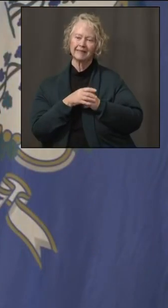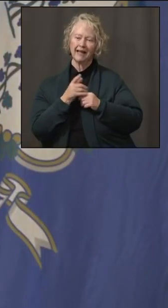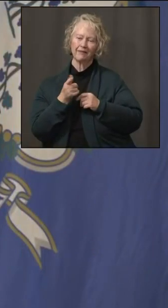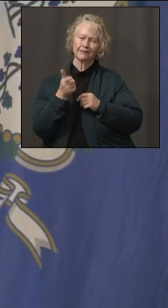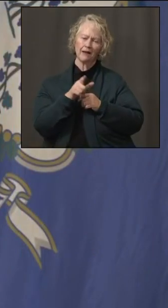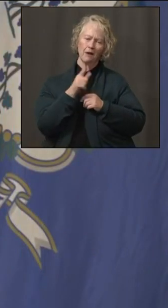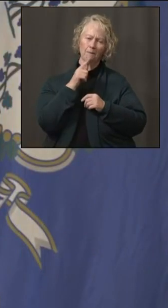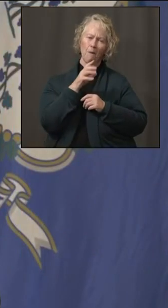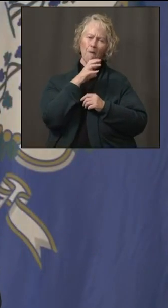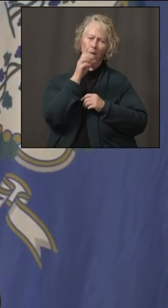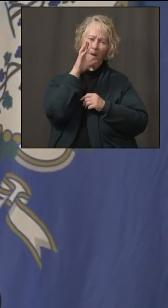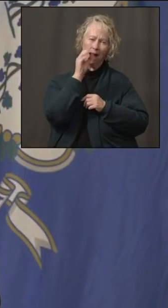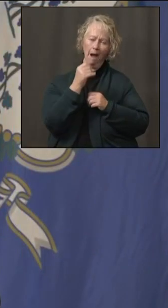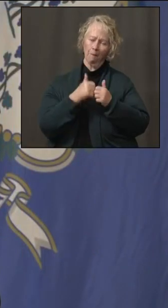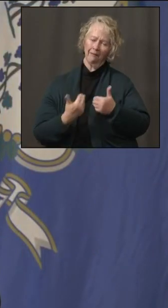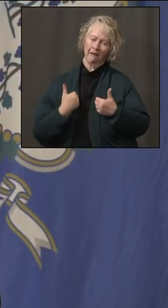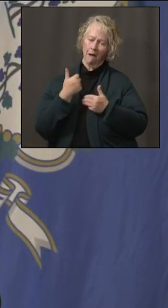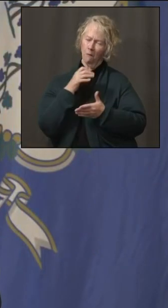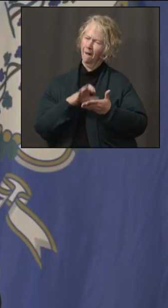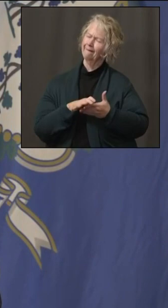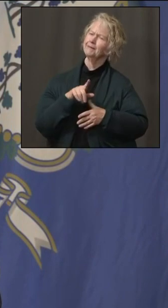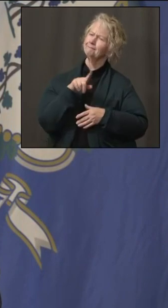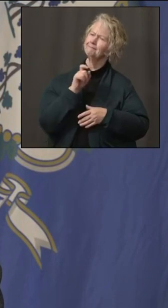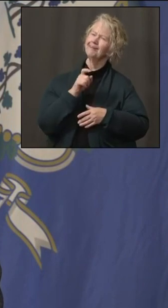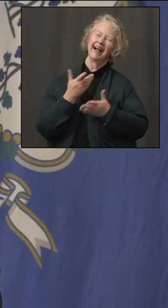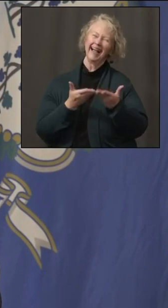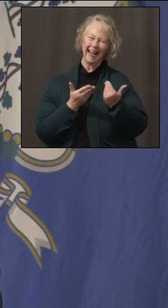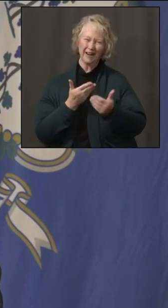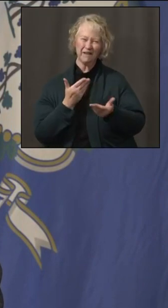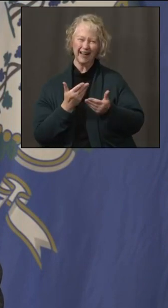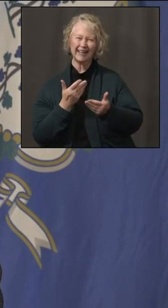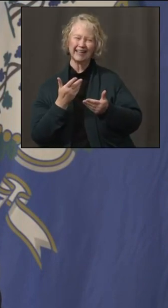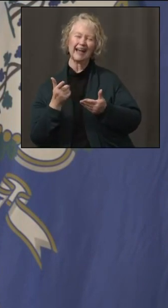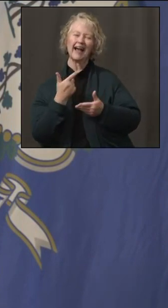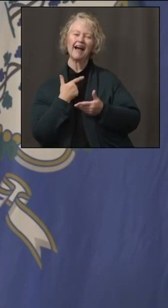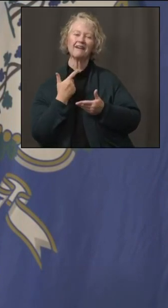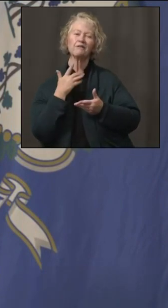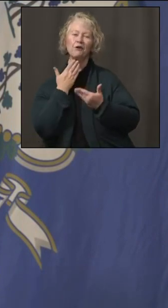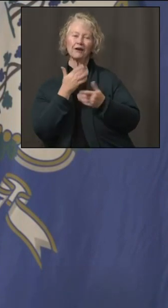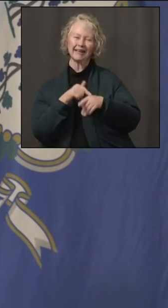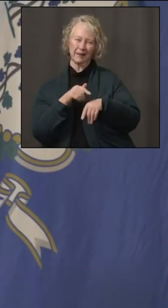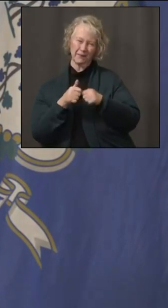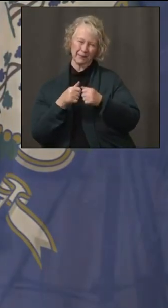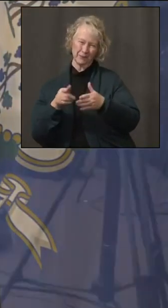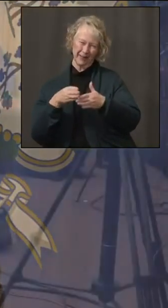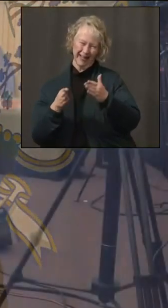other frame. Anyway, have a great fun this weekend with your nine best friends. Let's see. Let's Let's see. Let's Let's see. you.